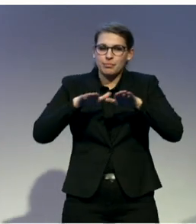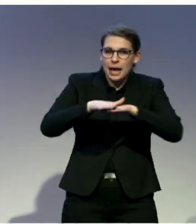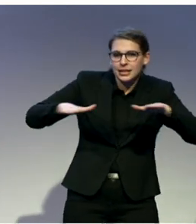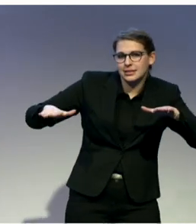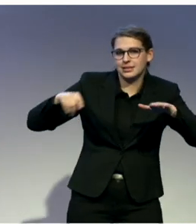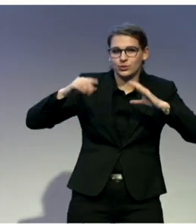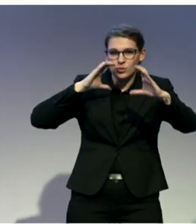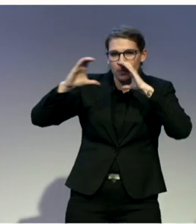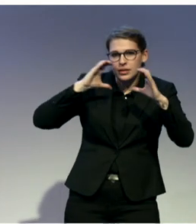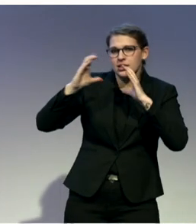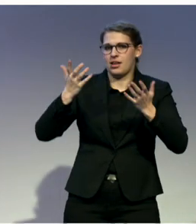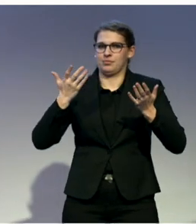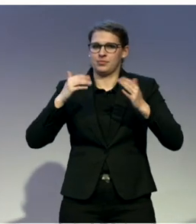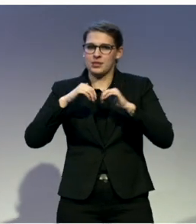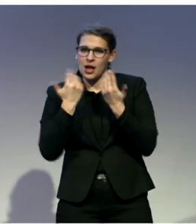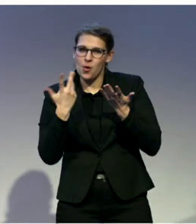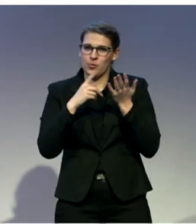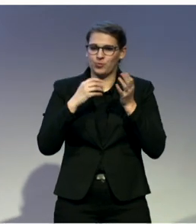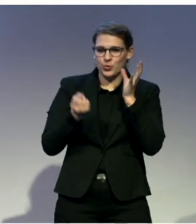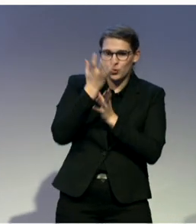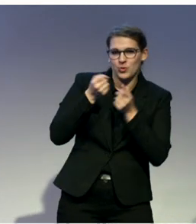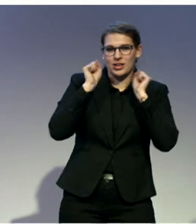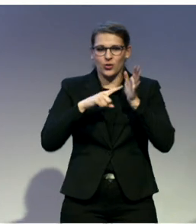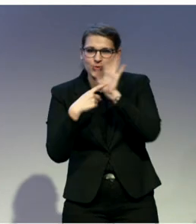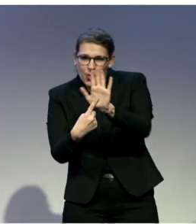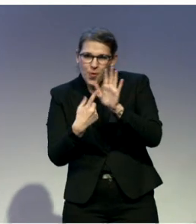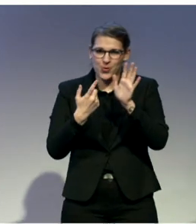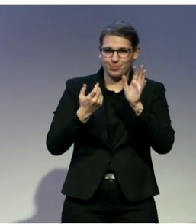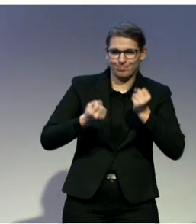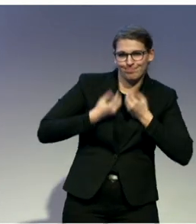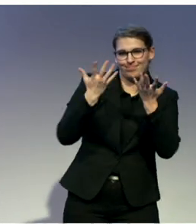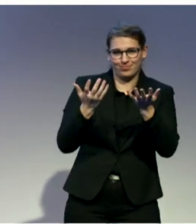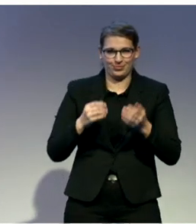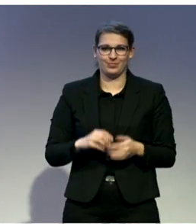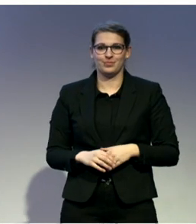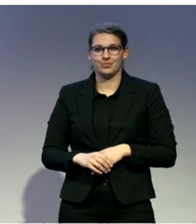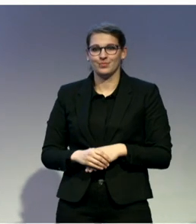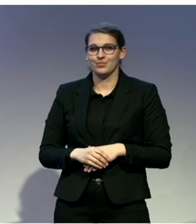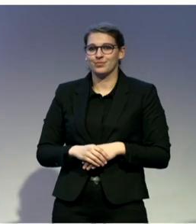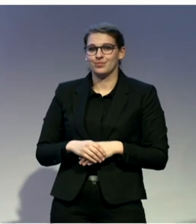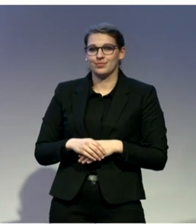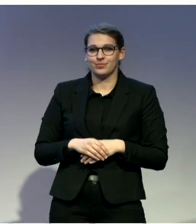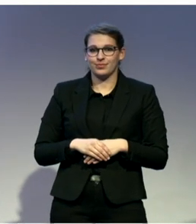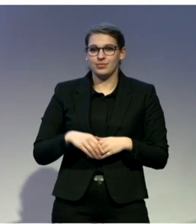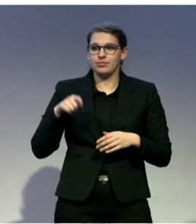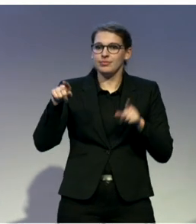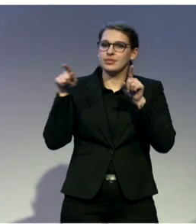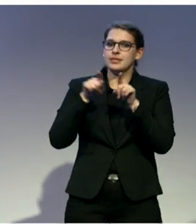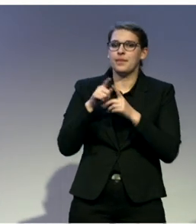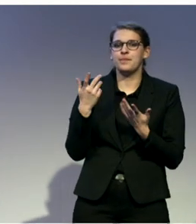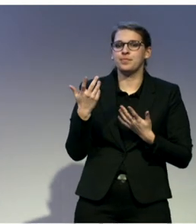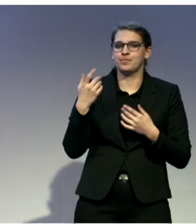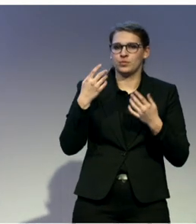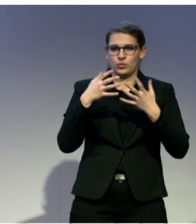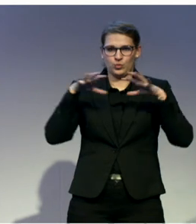culture, and basically breaking the gaps and building bridges. And I can tell you again,